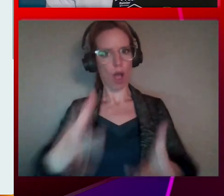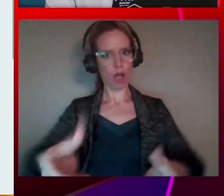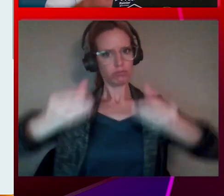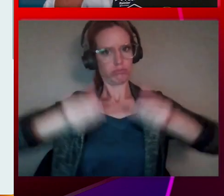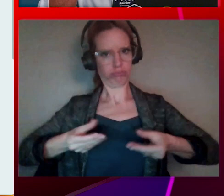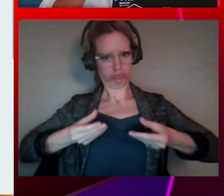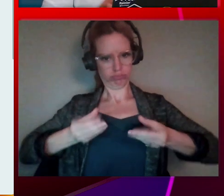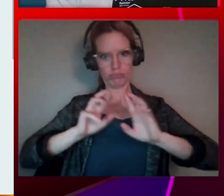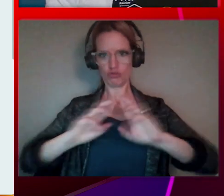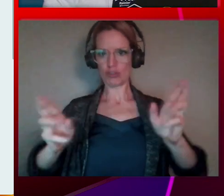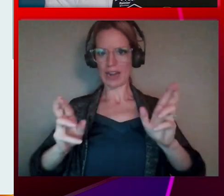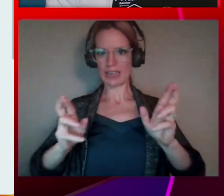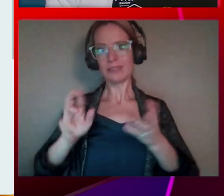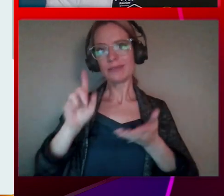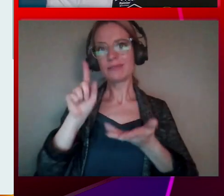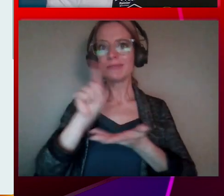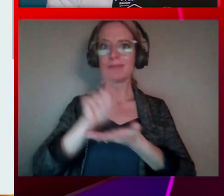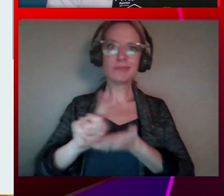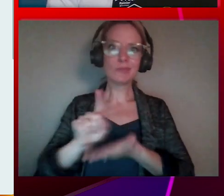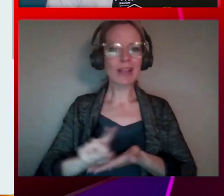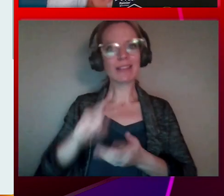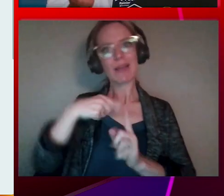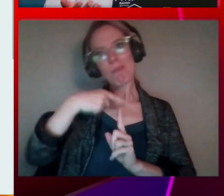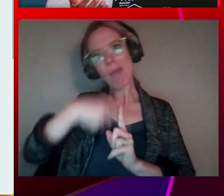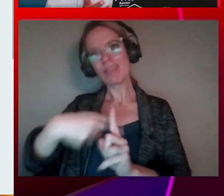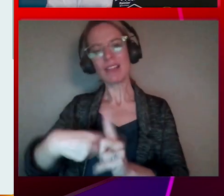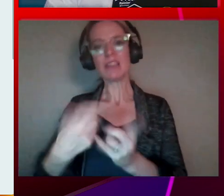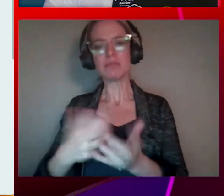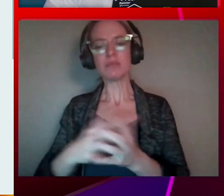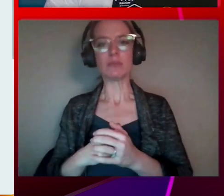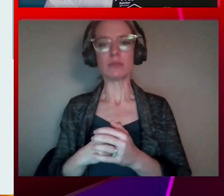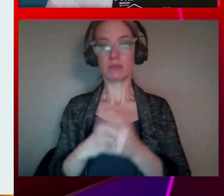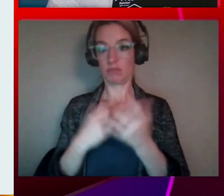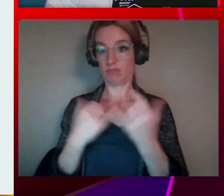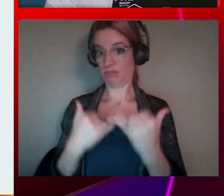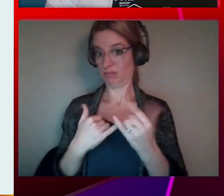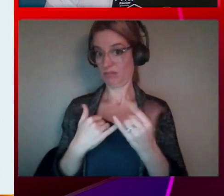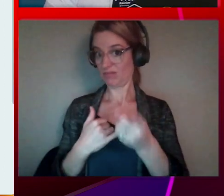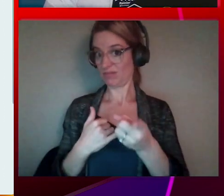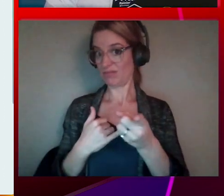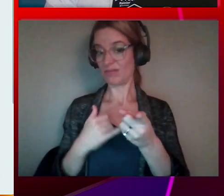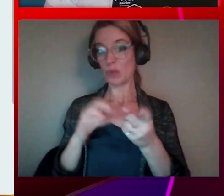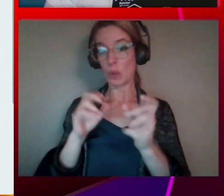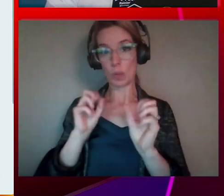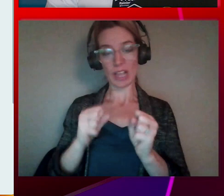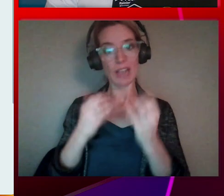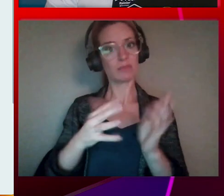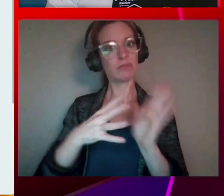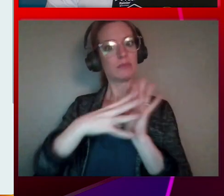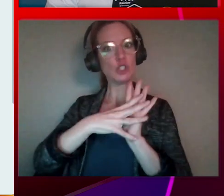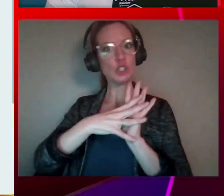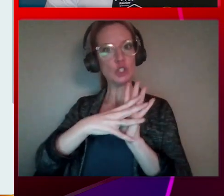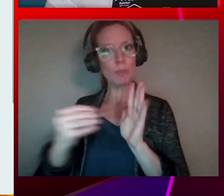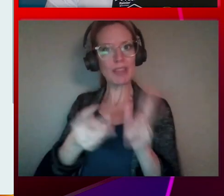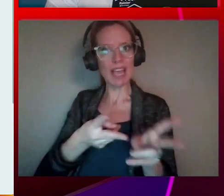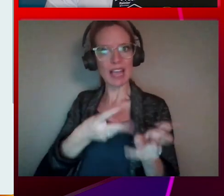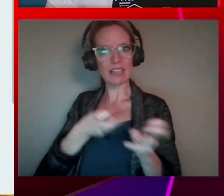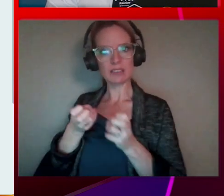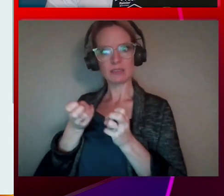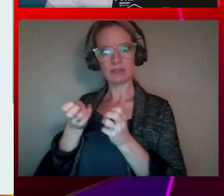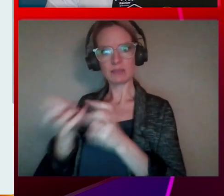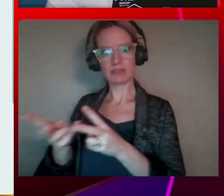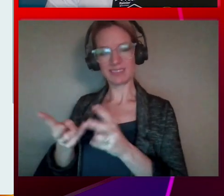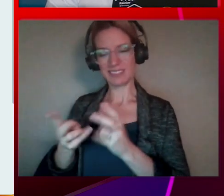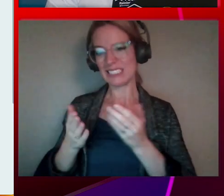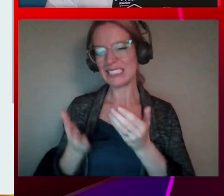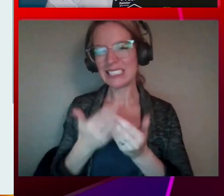enabled this functionality here where you're able to just duplicate your report. And as easy as that, you're able to